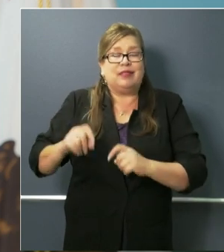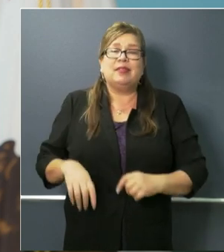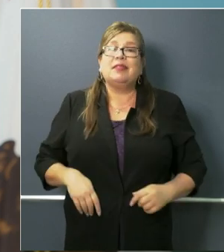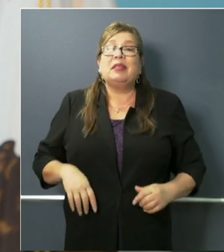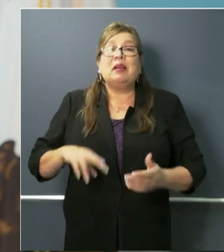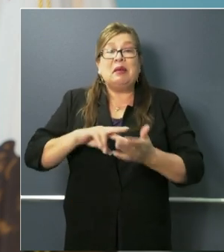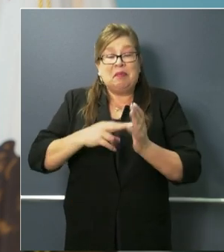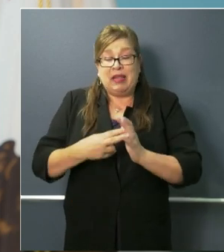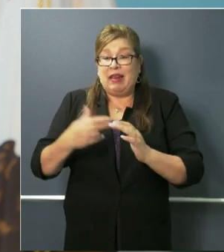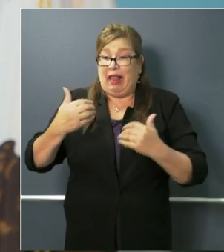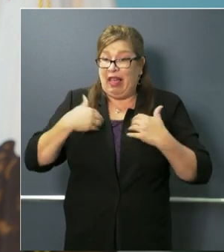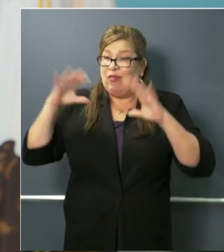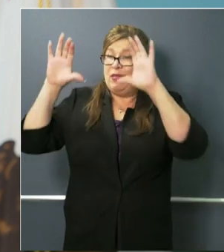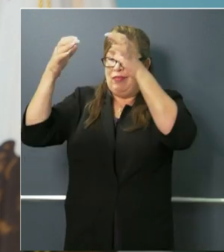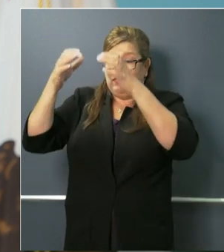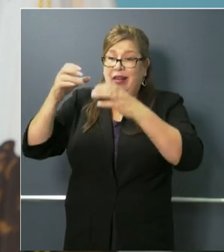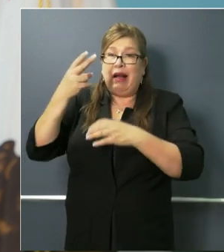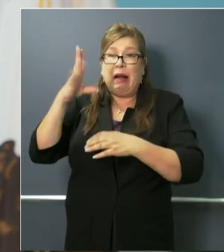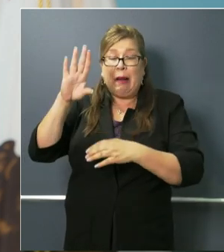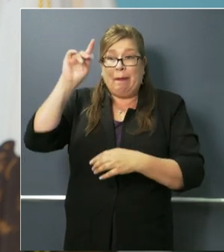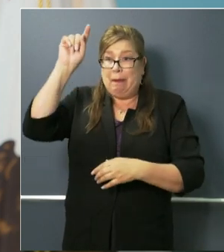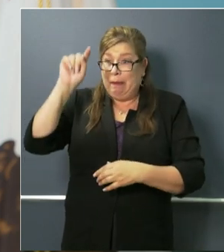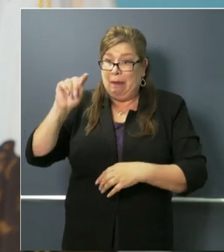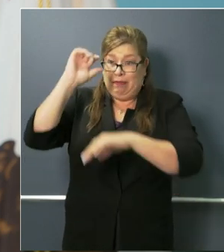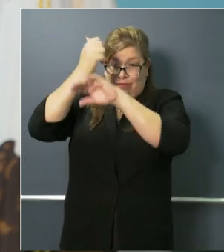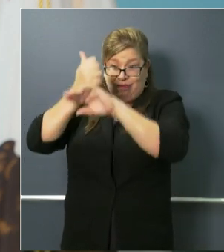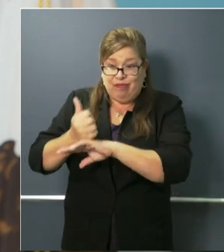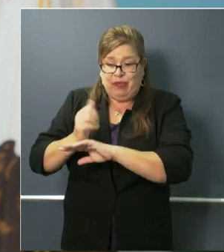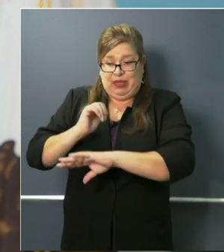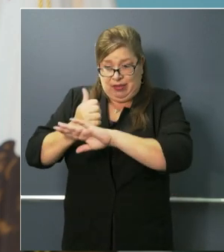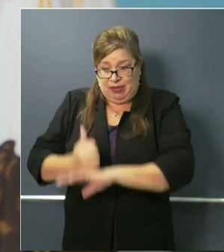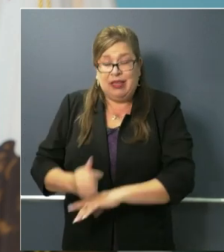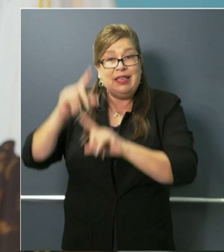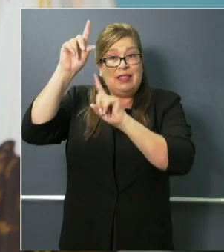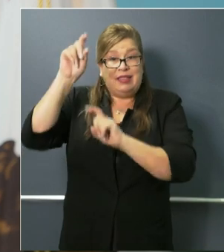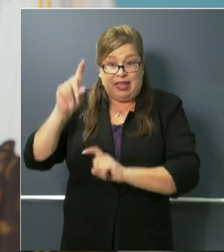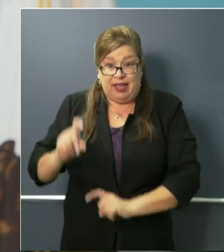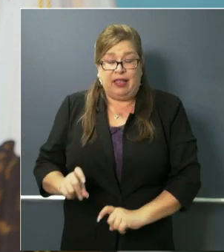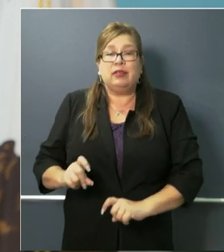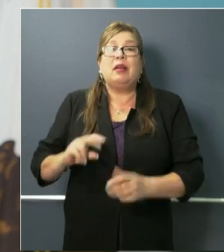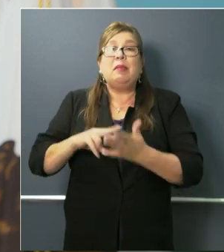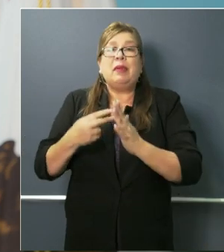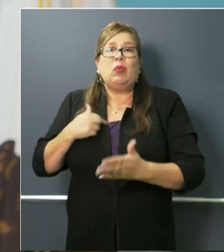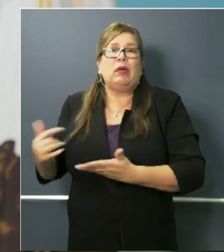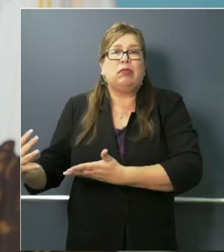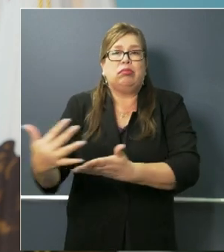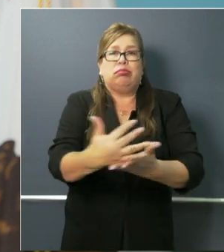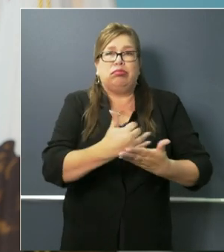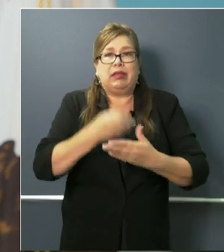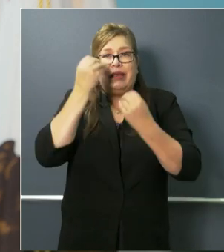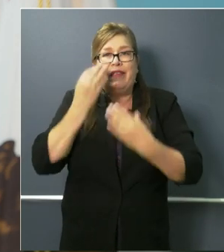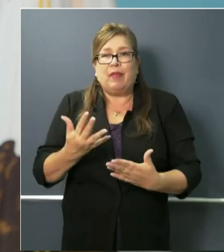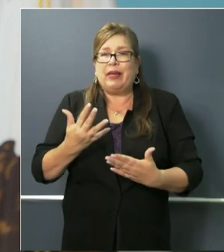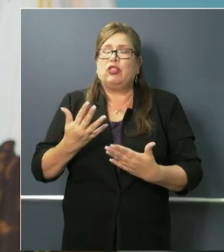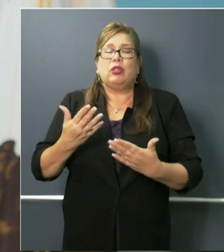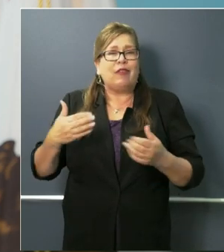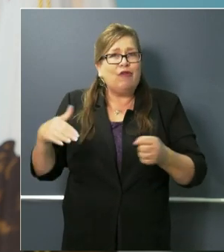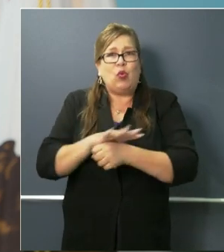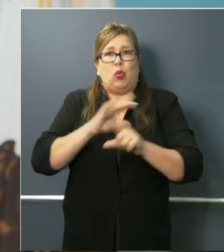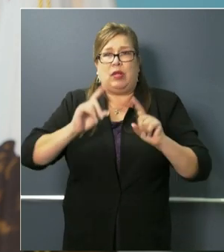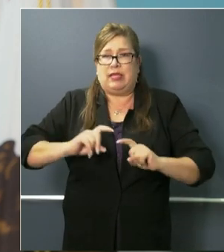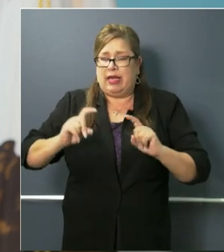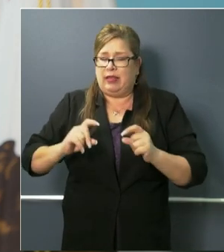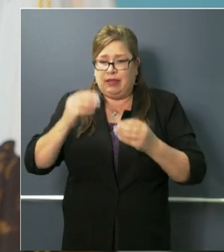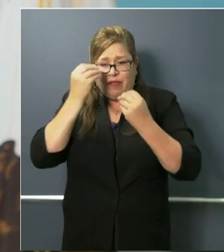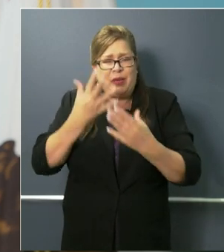throughput testing, much closer collaboration, more data collection in real time, not just positives, but negatives.